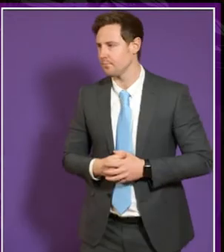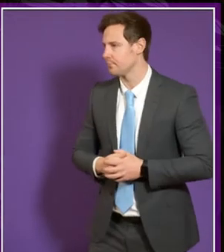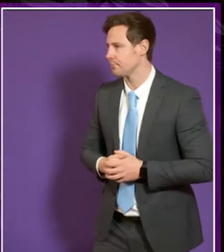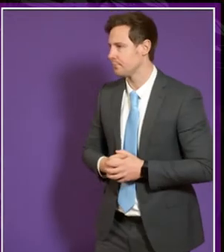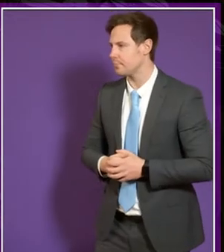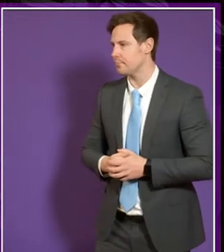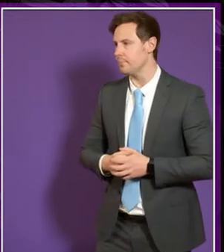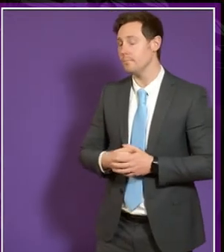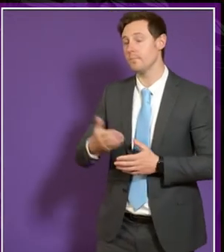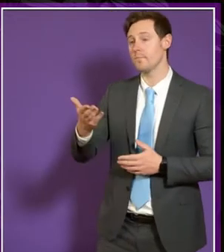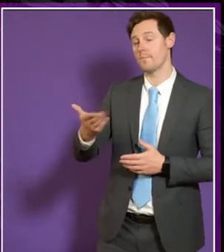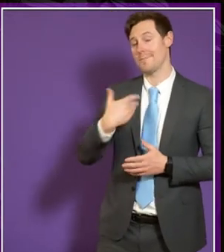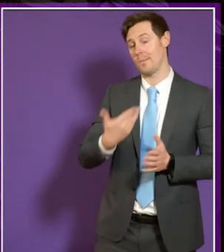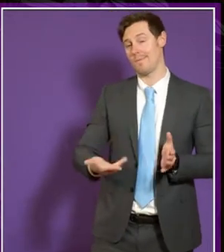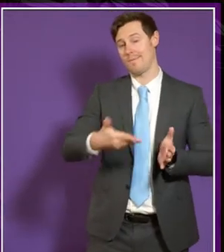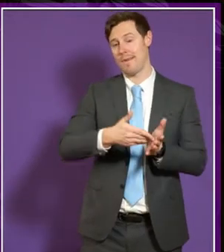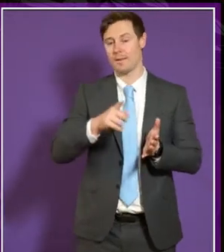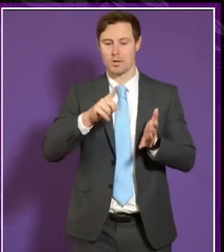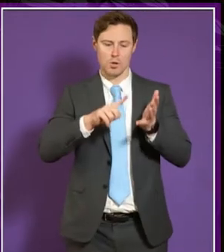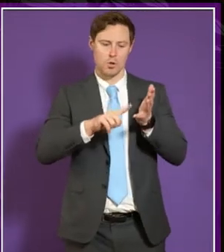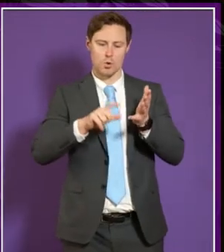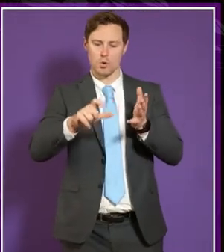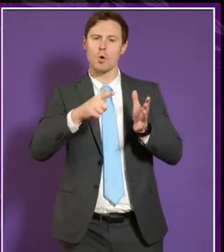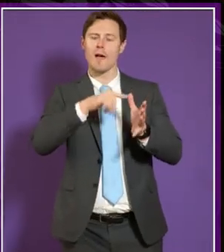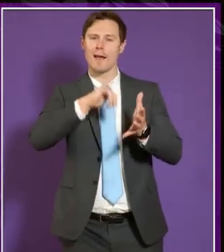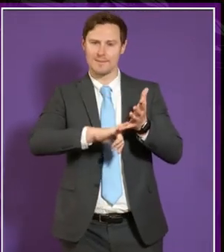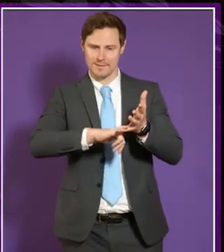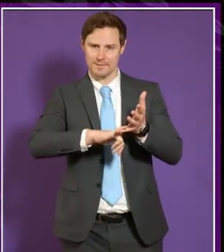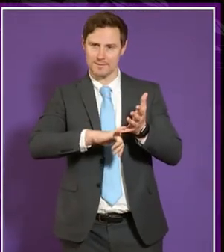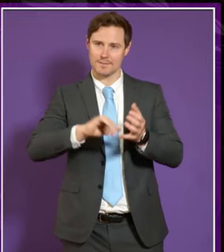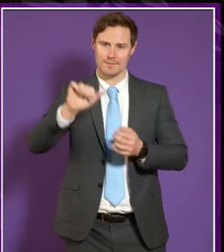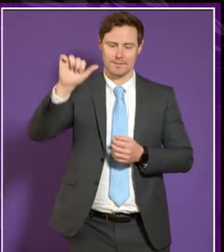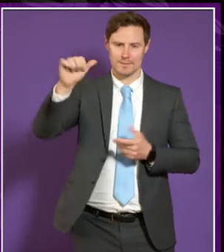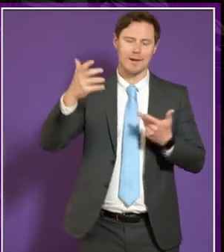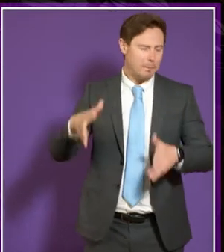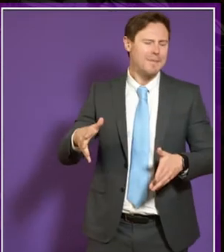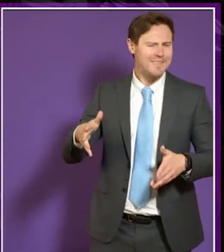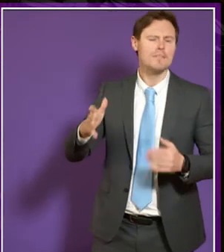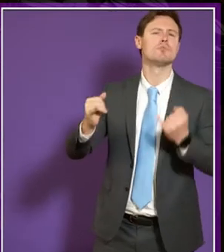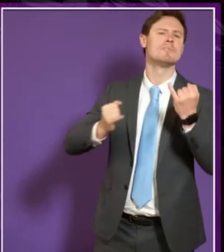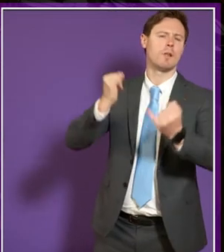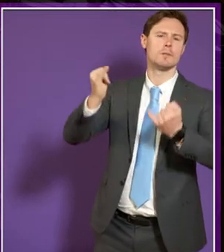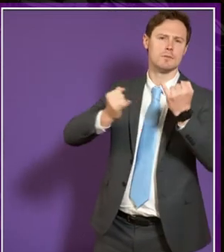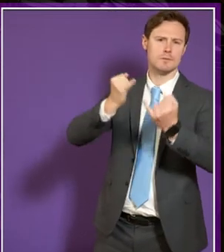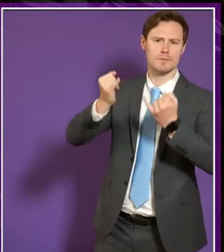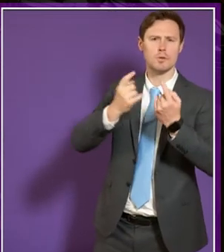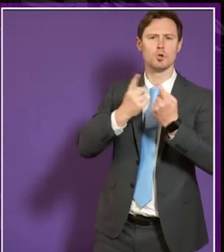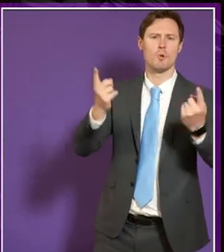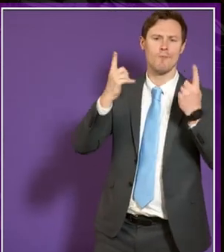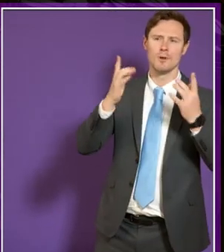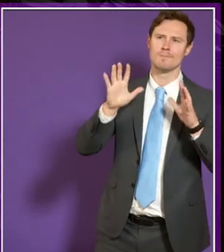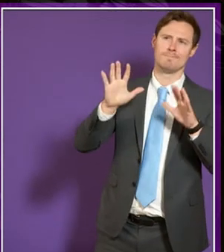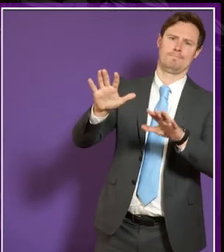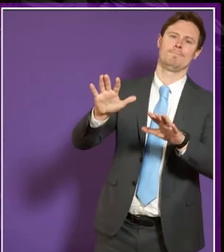that of course UCAS they have been criticized in the past before by universities